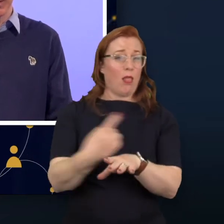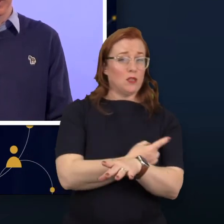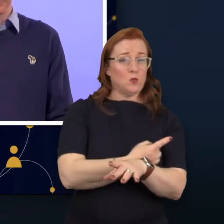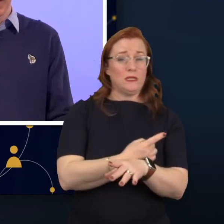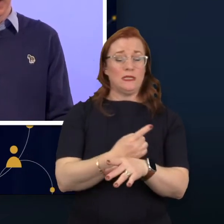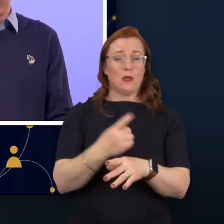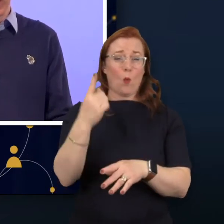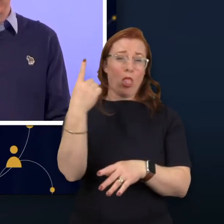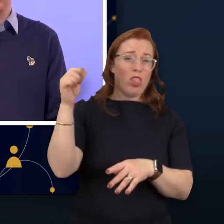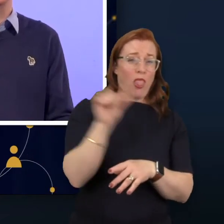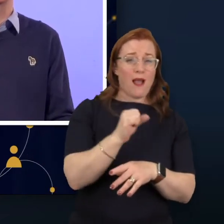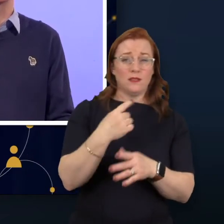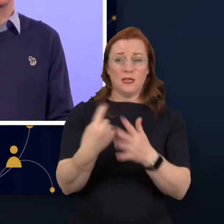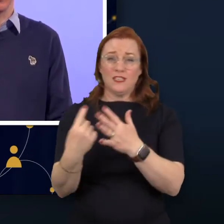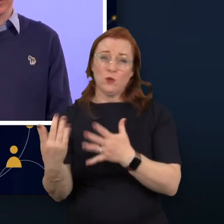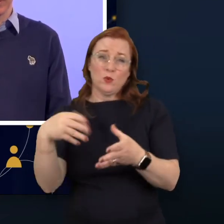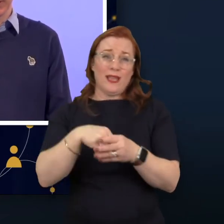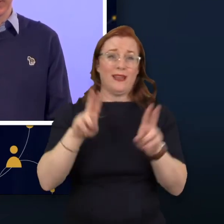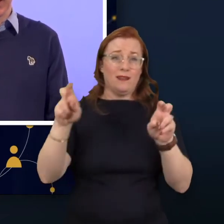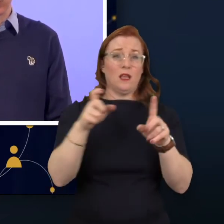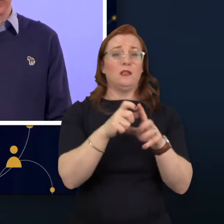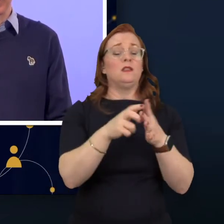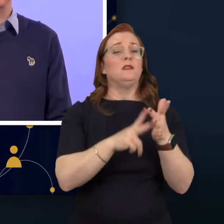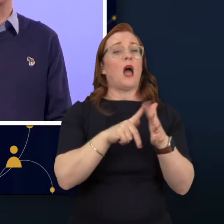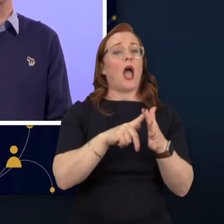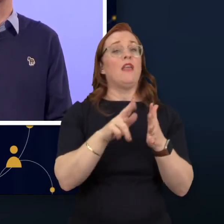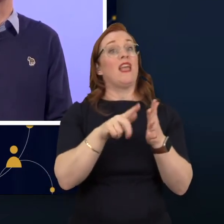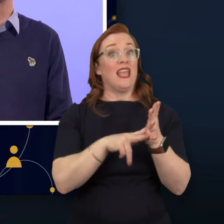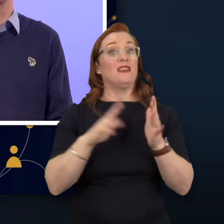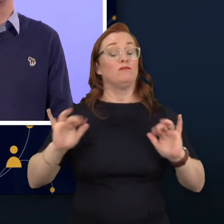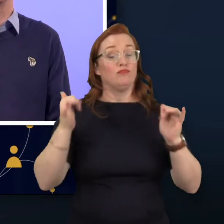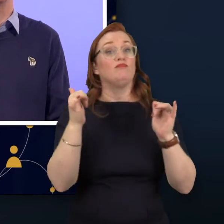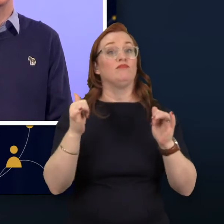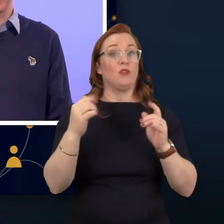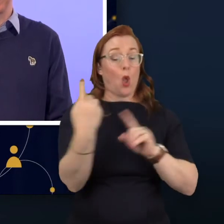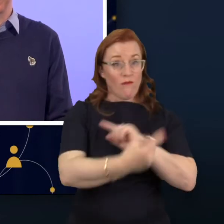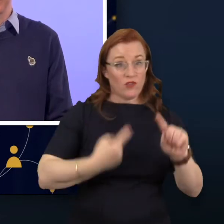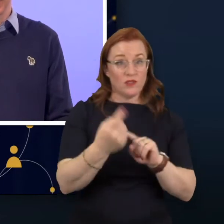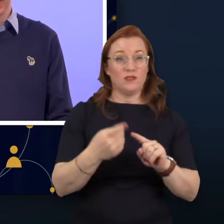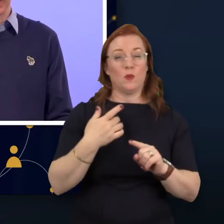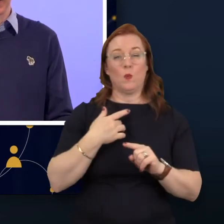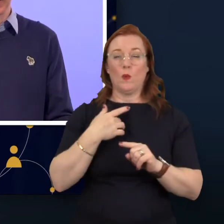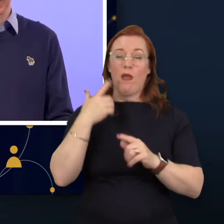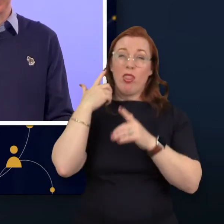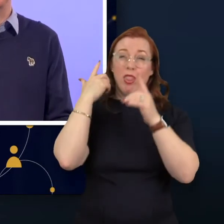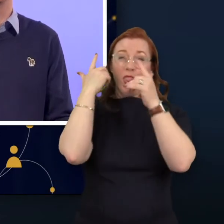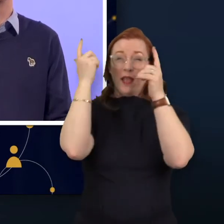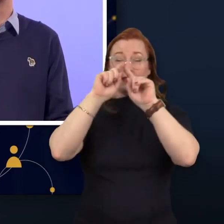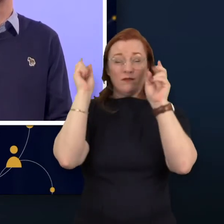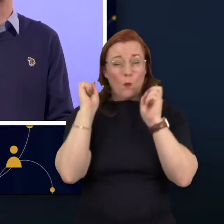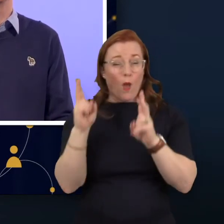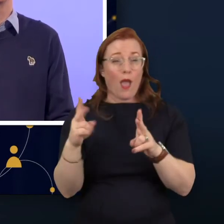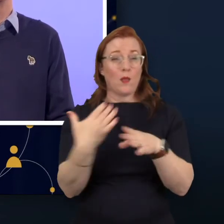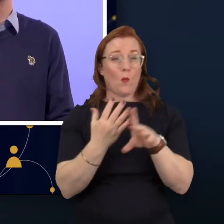and we cannot wait to start as we think different, work better and gain together.